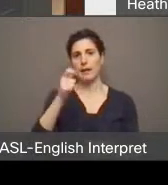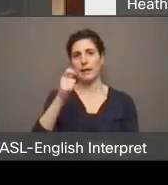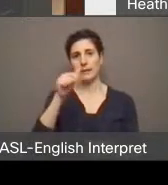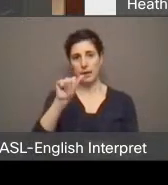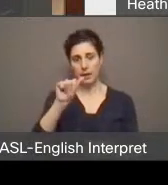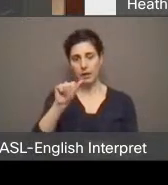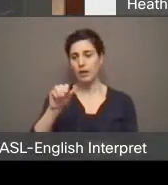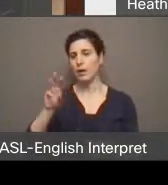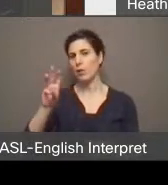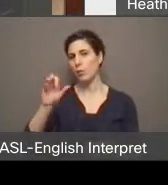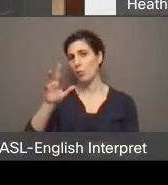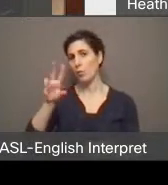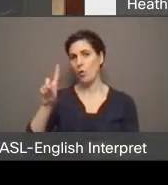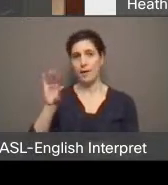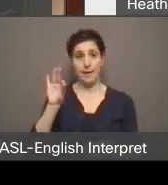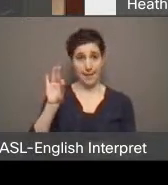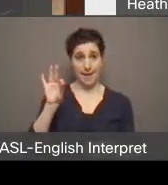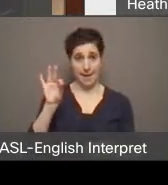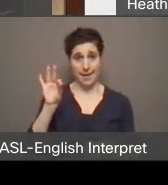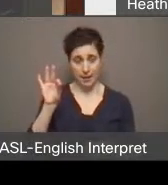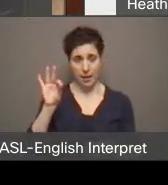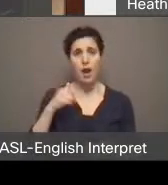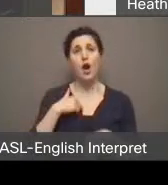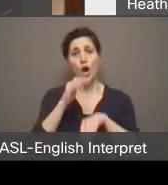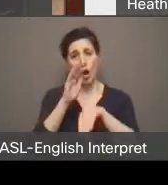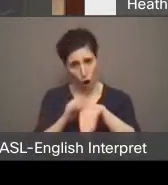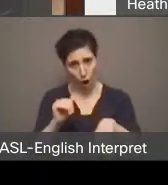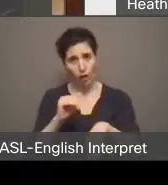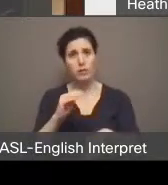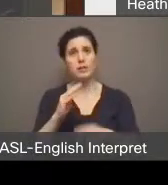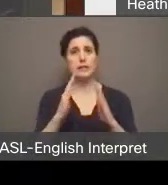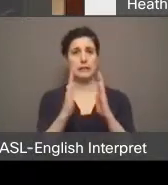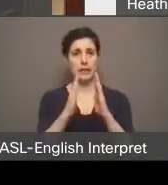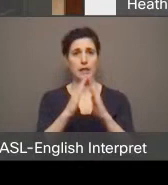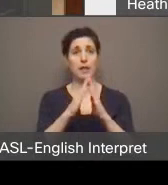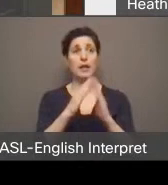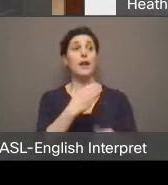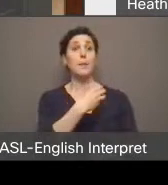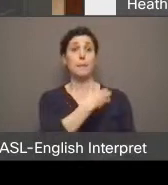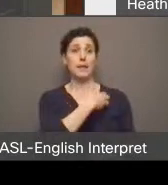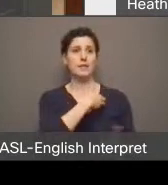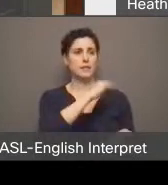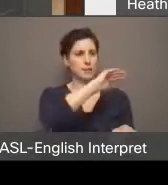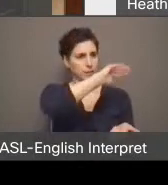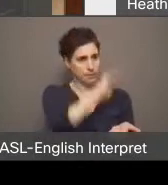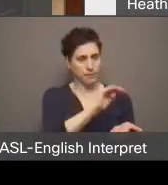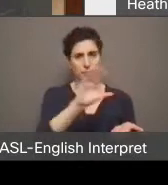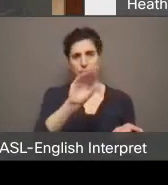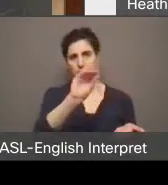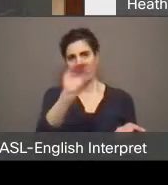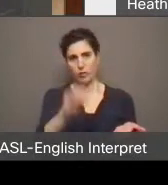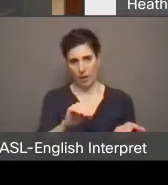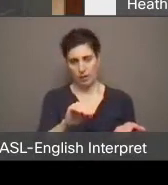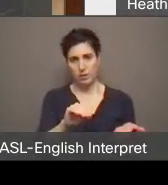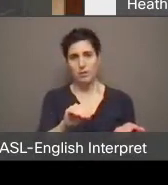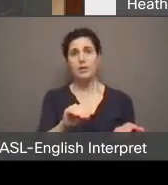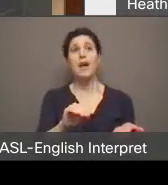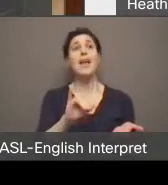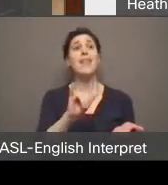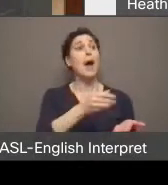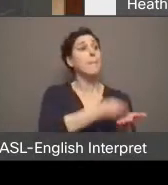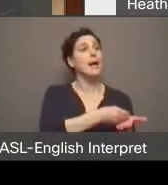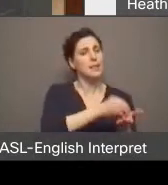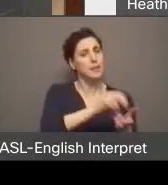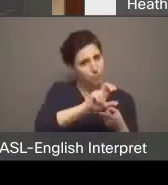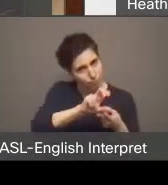9. I'm calling upon the city to defund the police by 50%. And redistribute these funds to real forms of